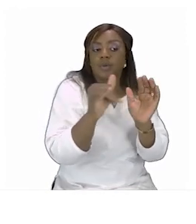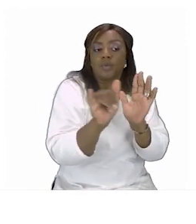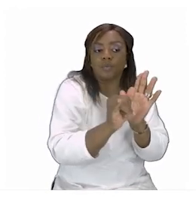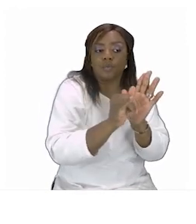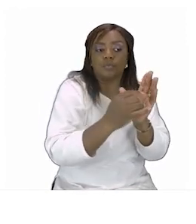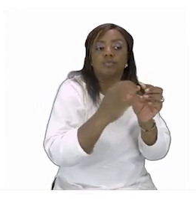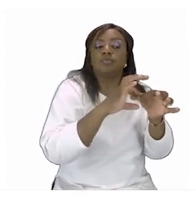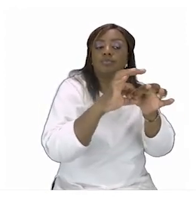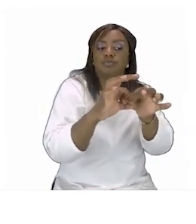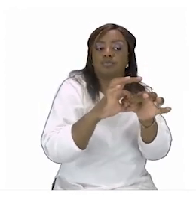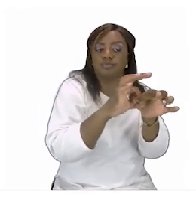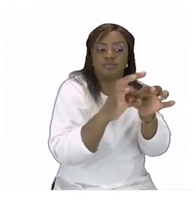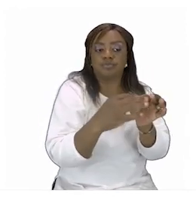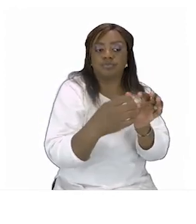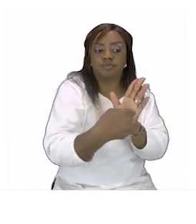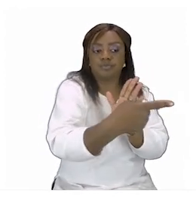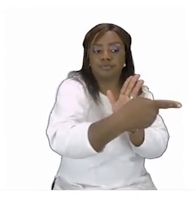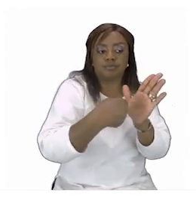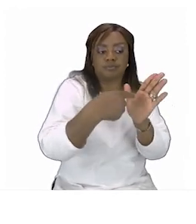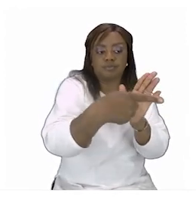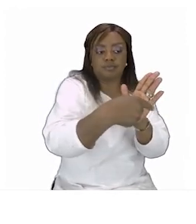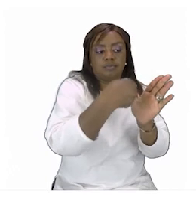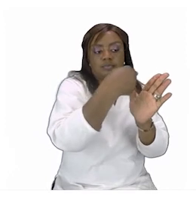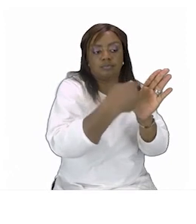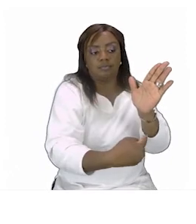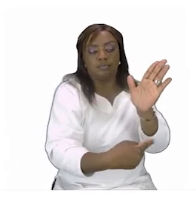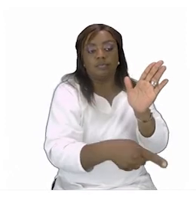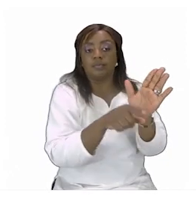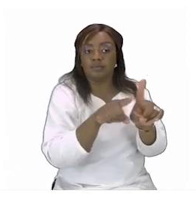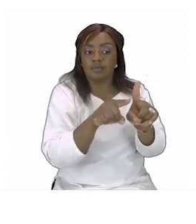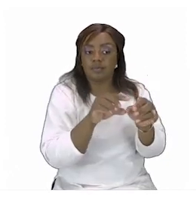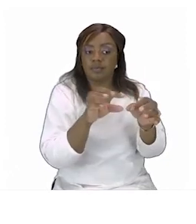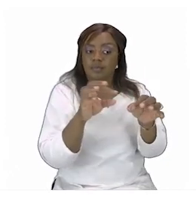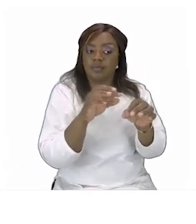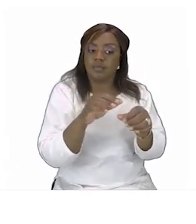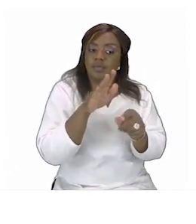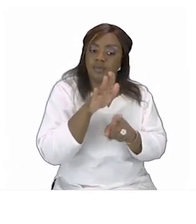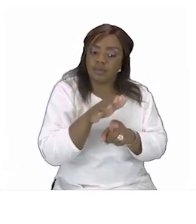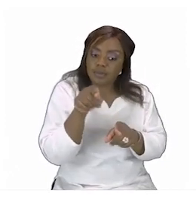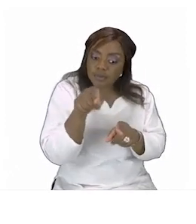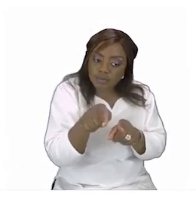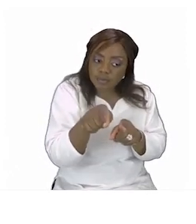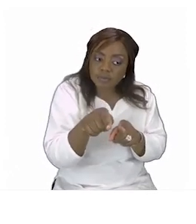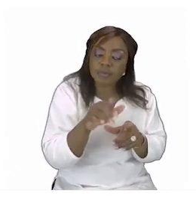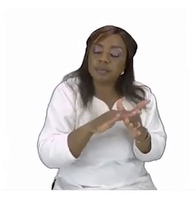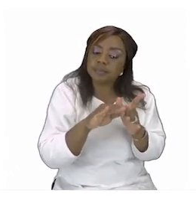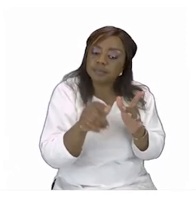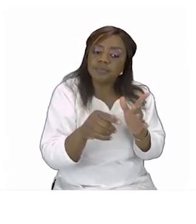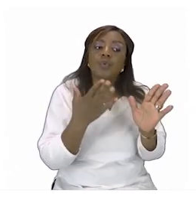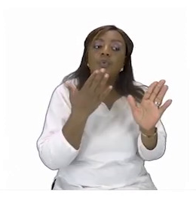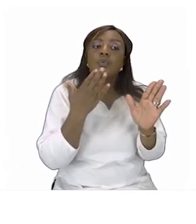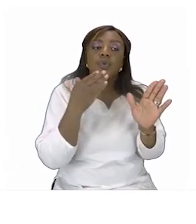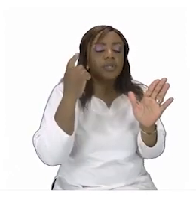you you you you you you because if you don't think about who this person